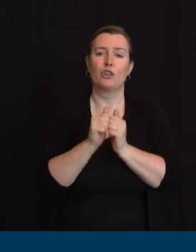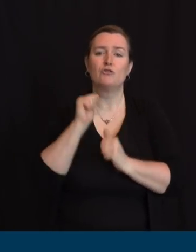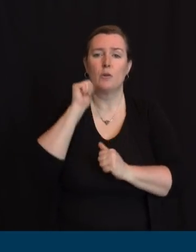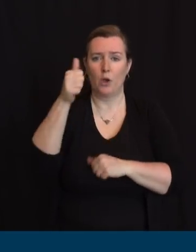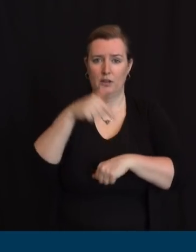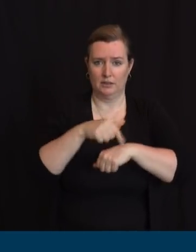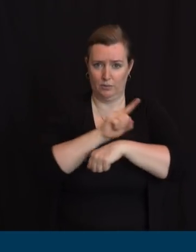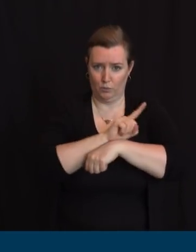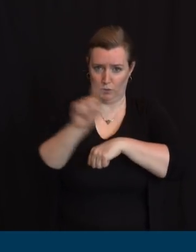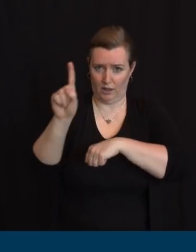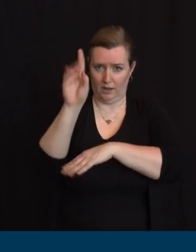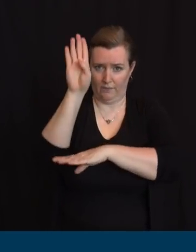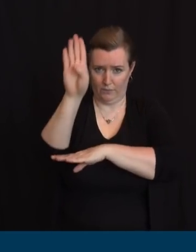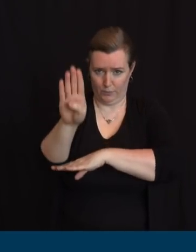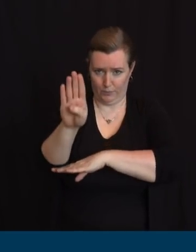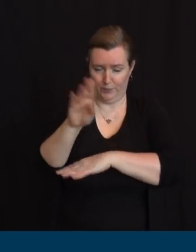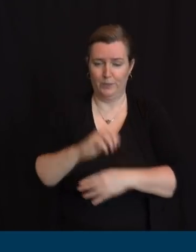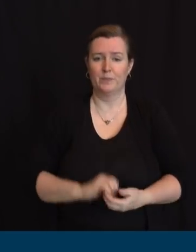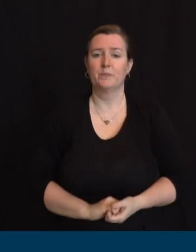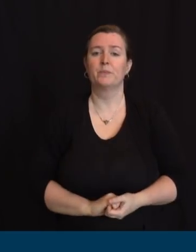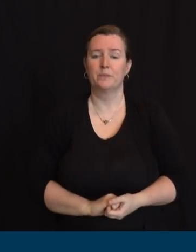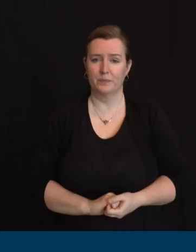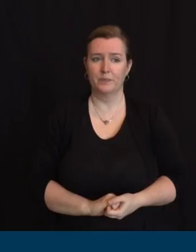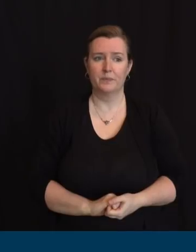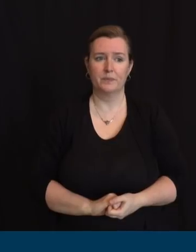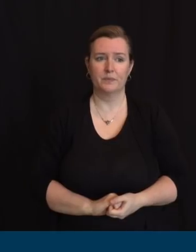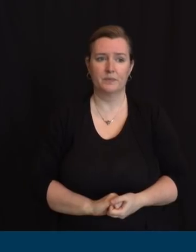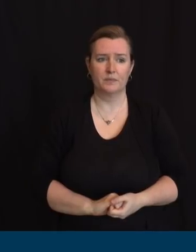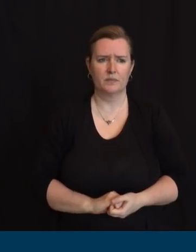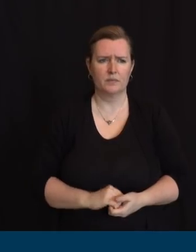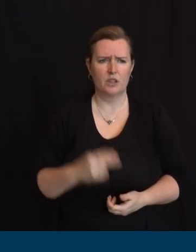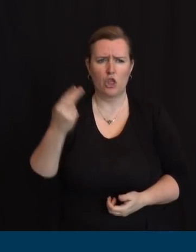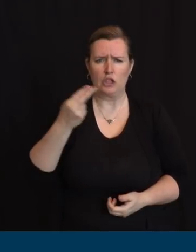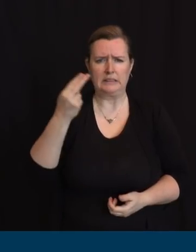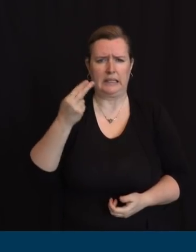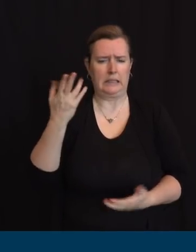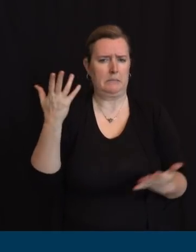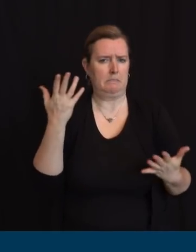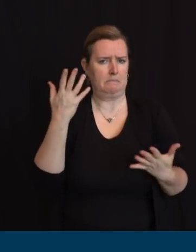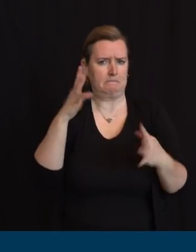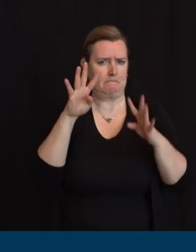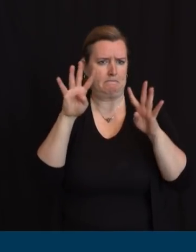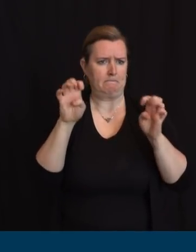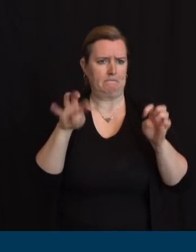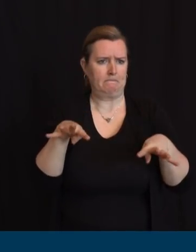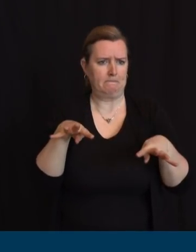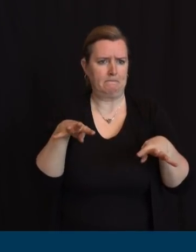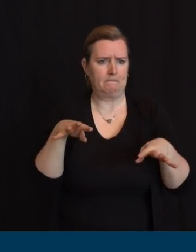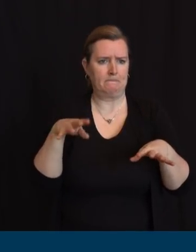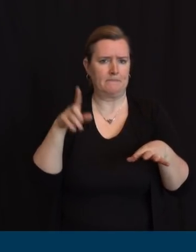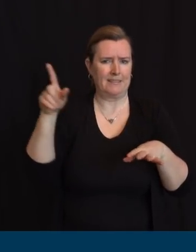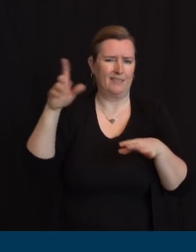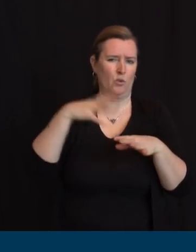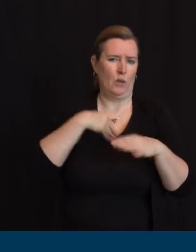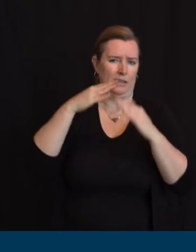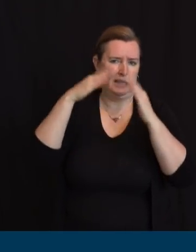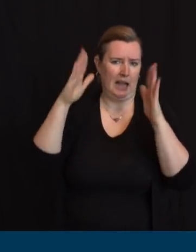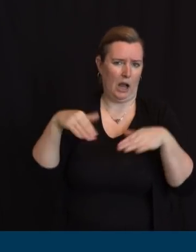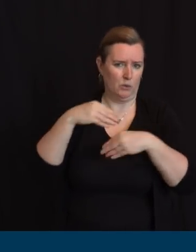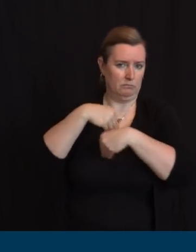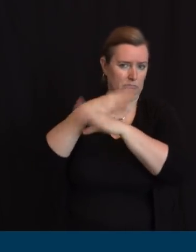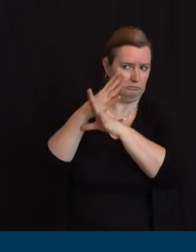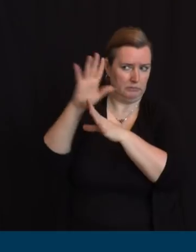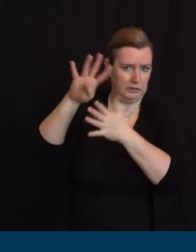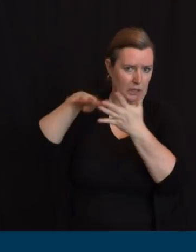depend a little bit on the the white house schedule uh but assume that we'll be here each day for the next several at 1pm and we will